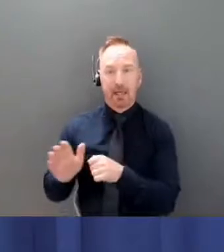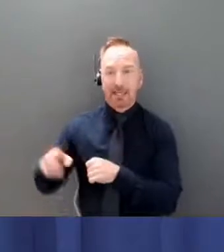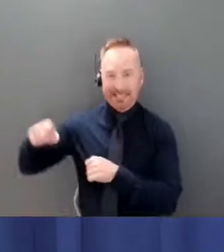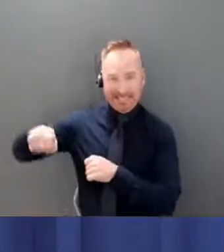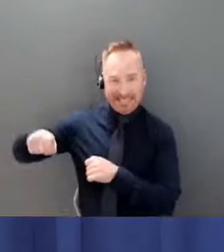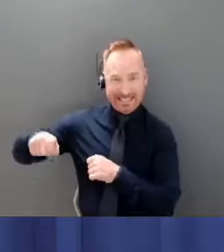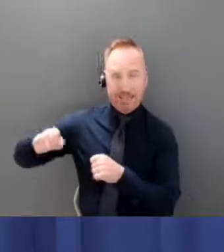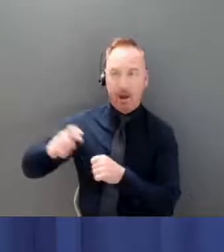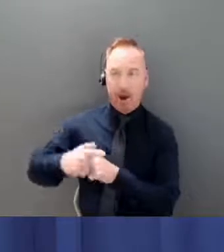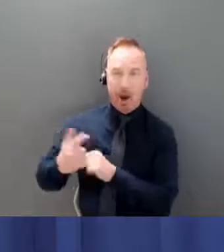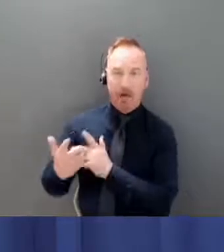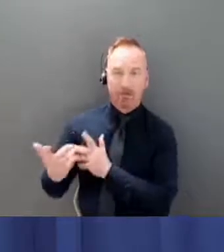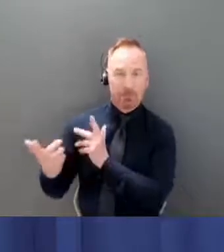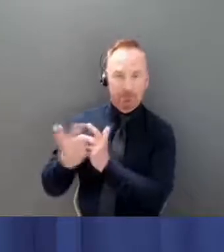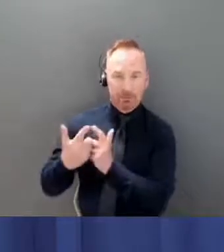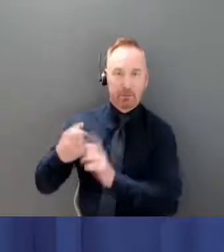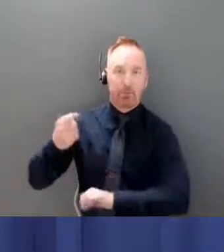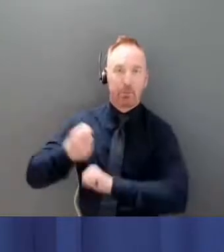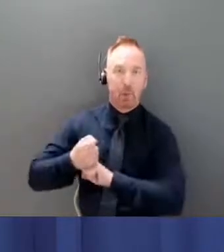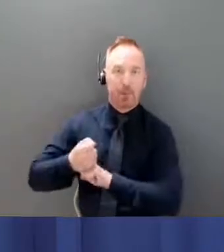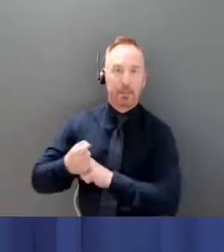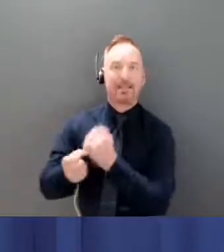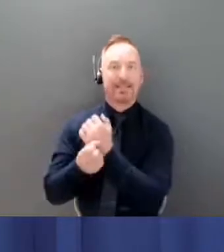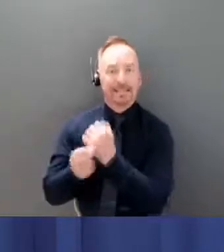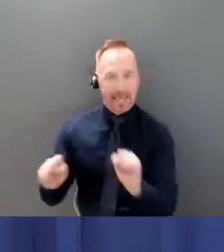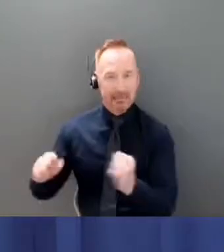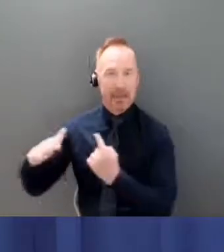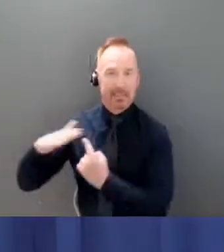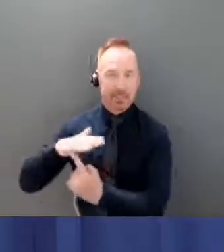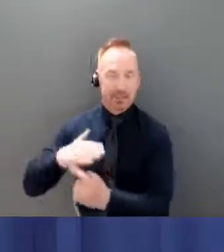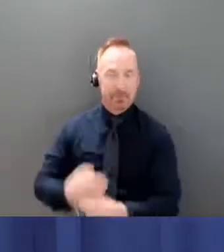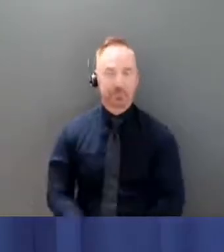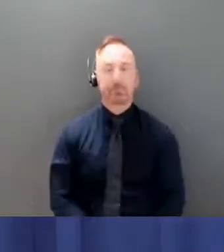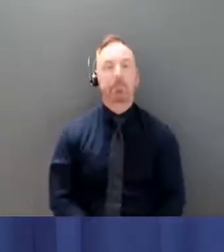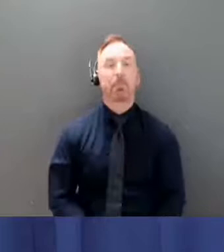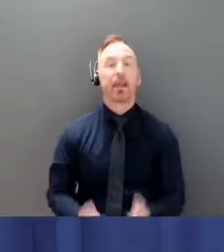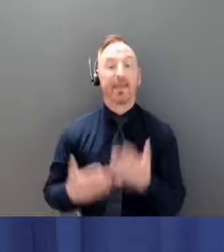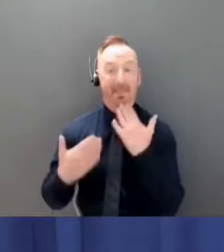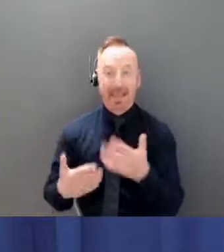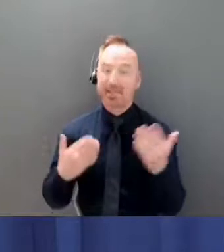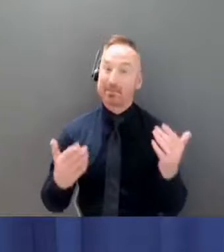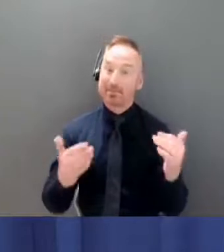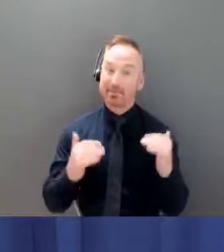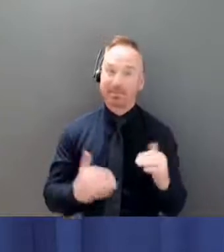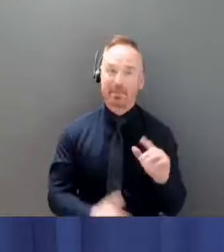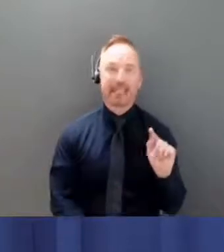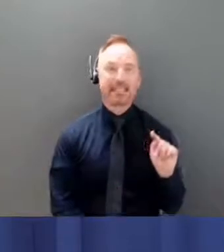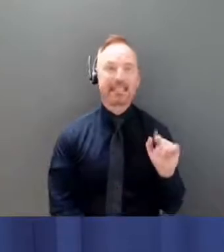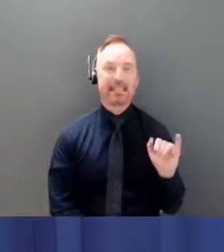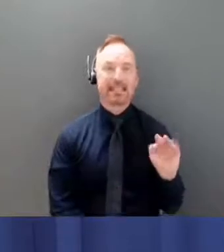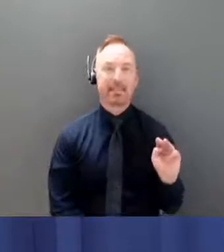thank you we'll move now to tim whitehorse star